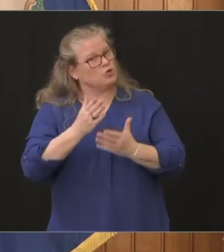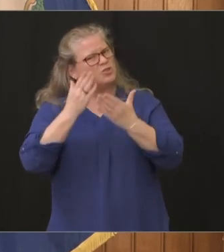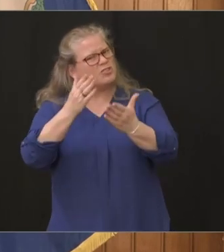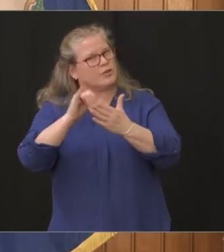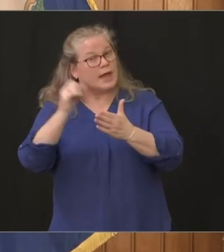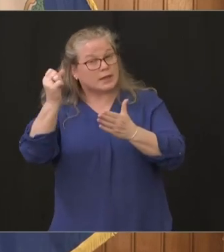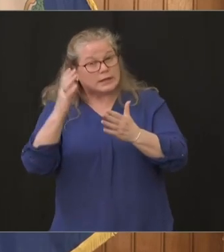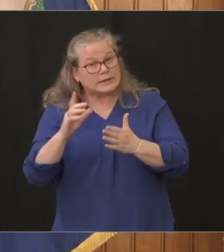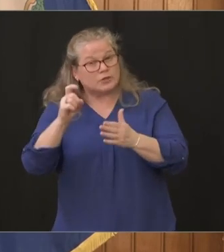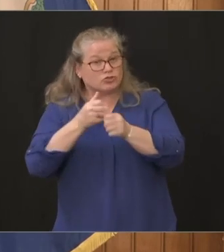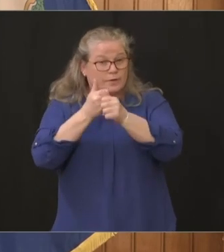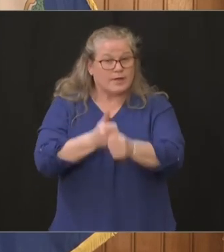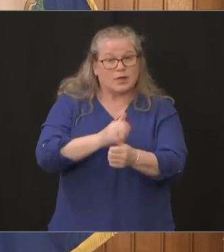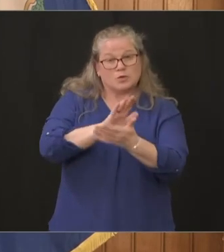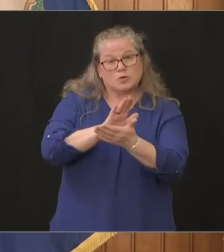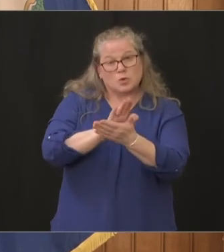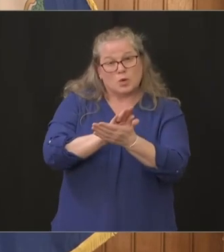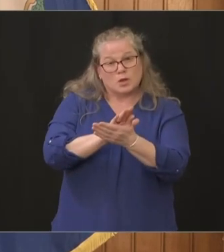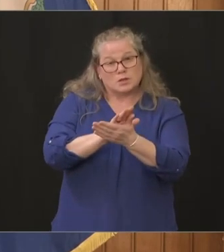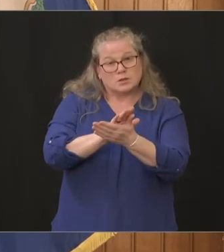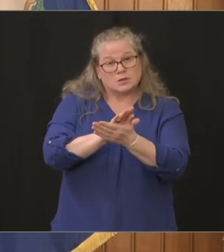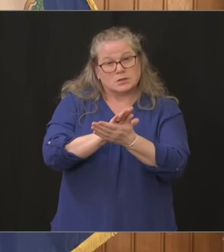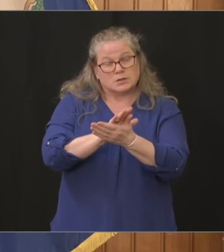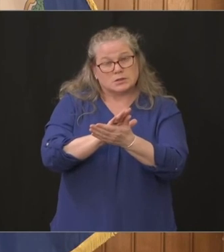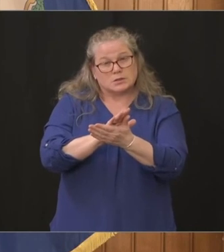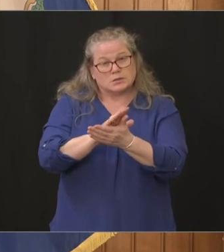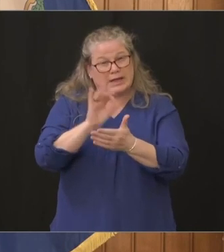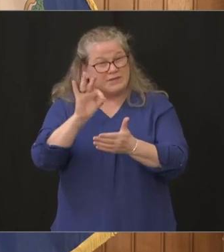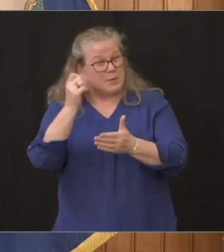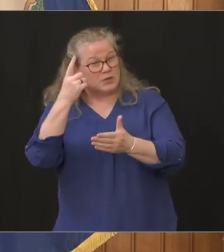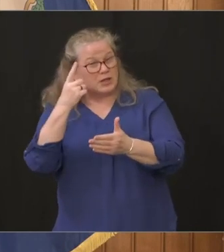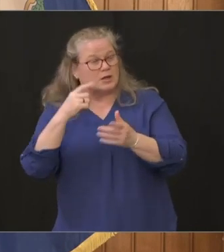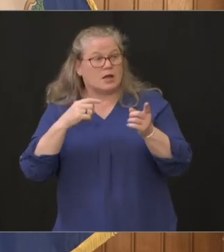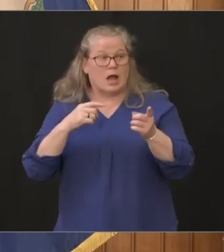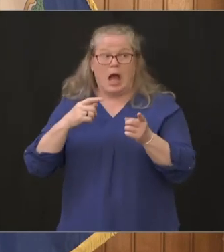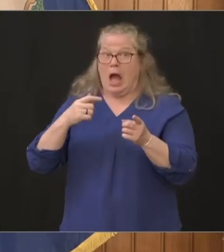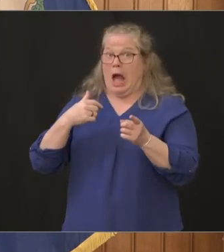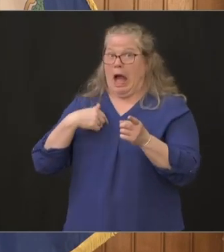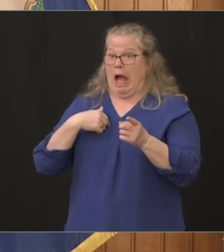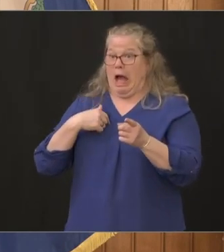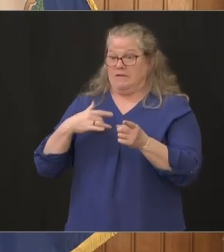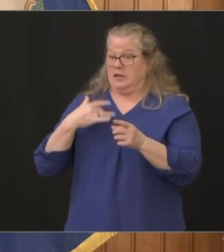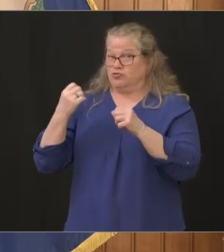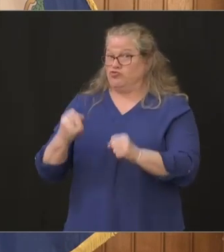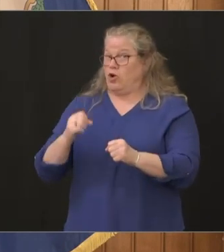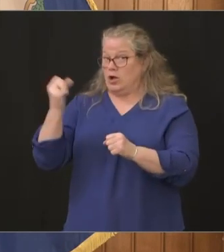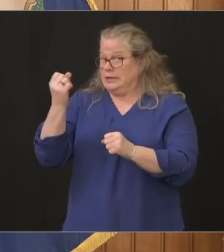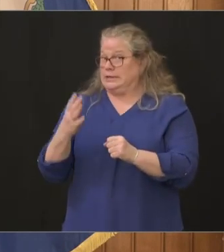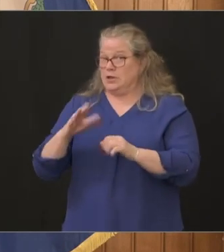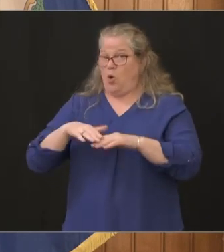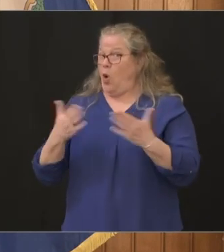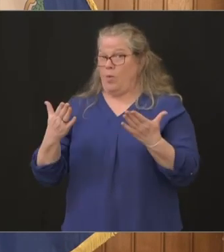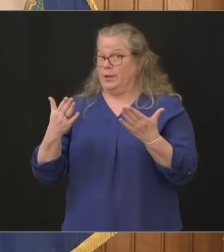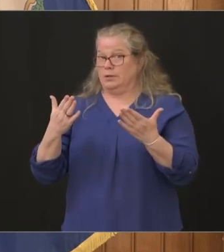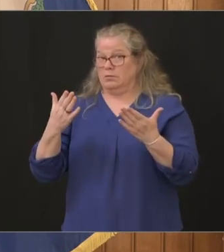the right way i strongly don't think they should open up at the end of what this last two weeks was i think they should stay closed uh until we